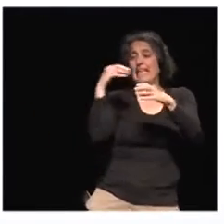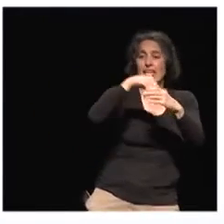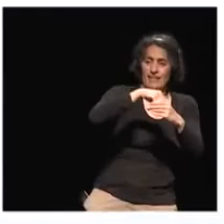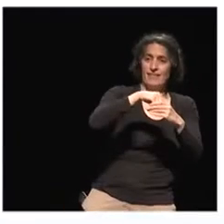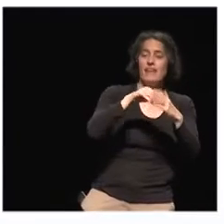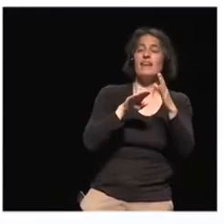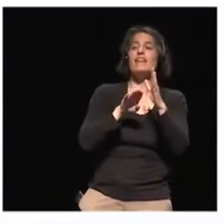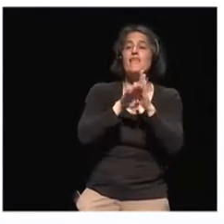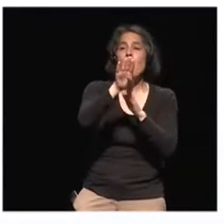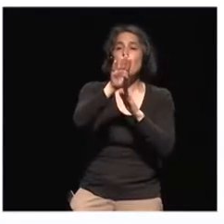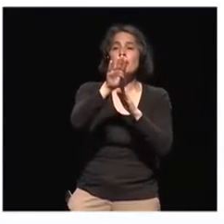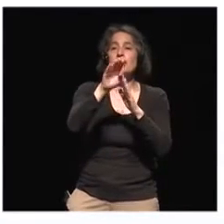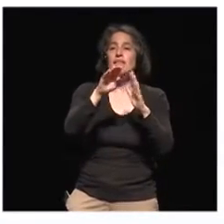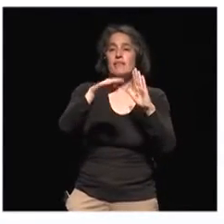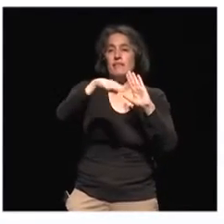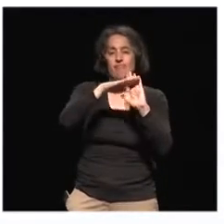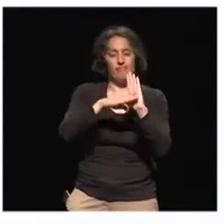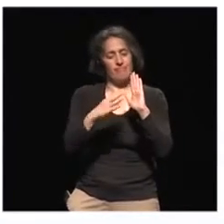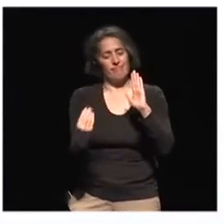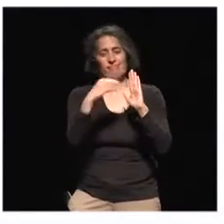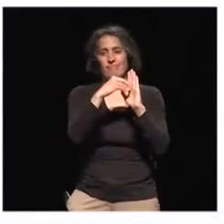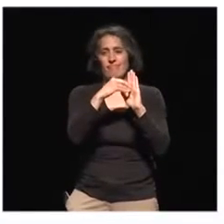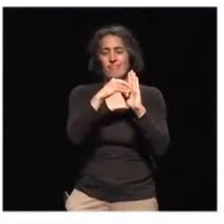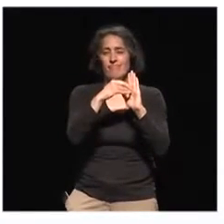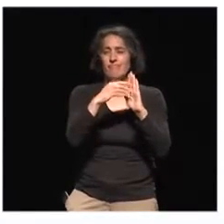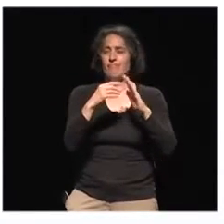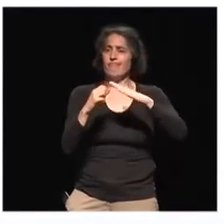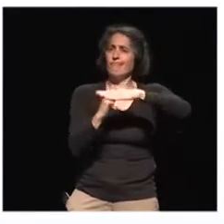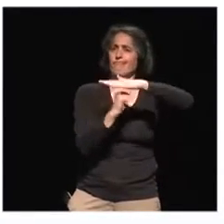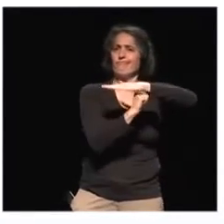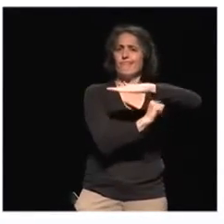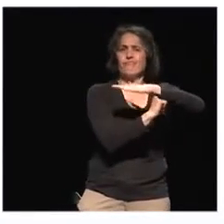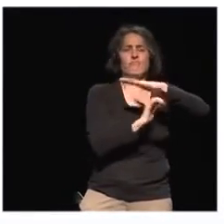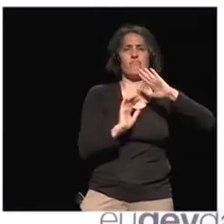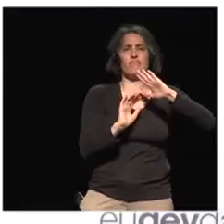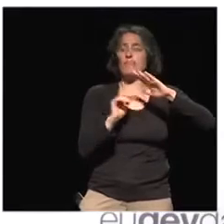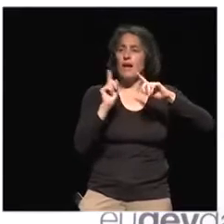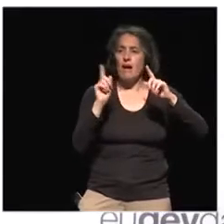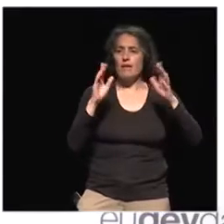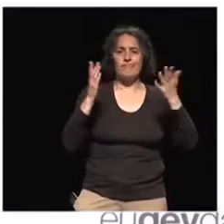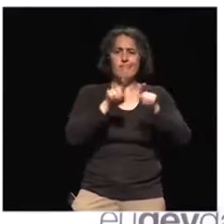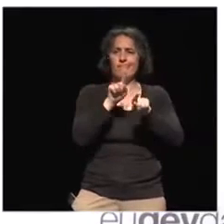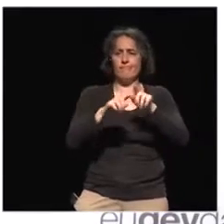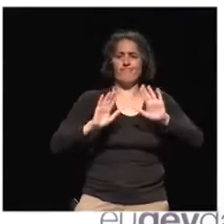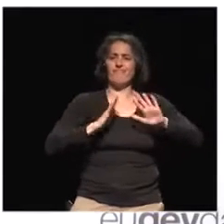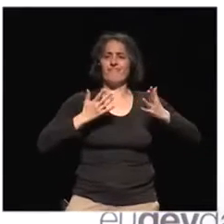we're not doing this for something objective, we're doing it so that we can relate better to each other.